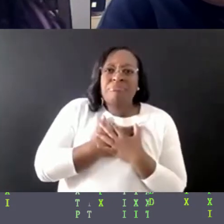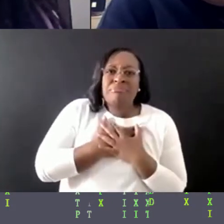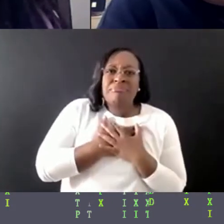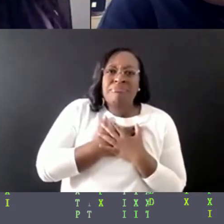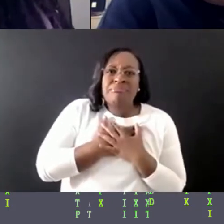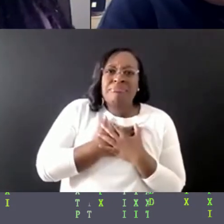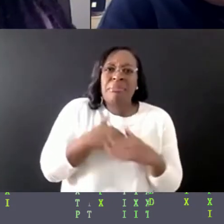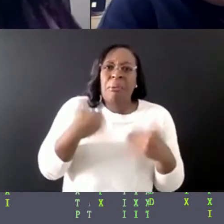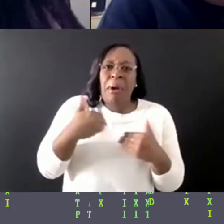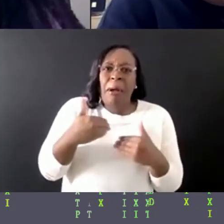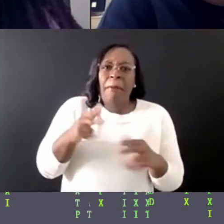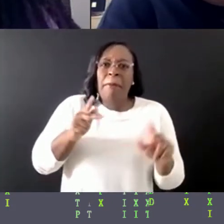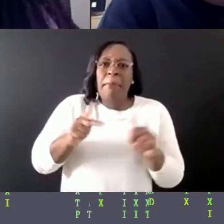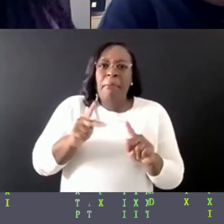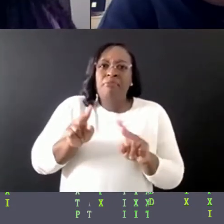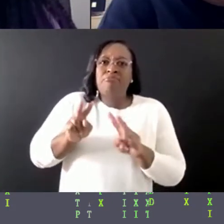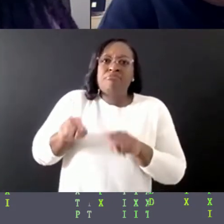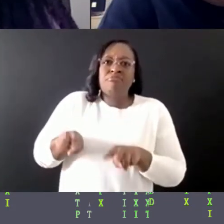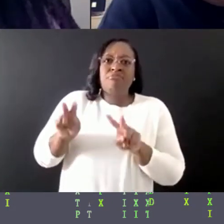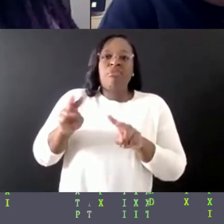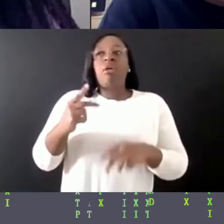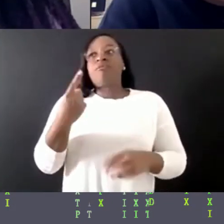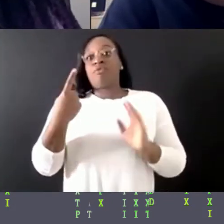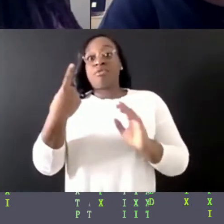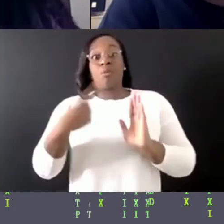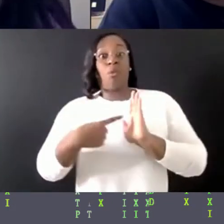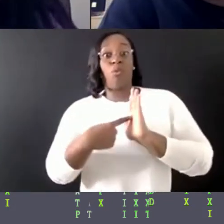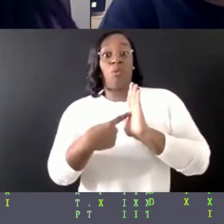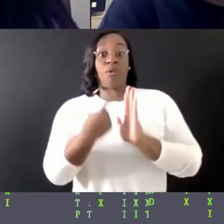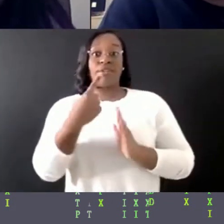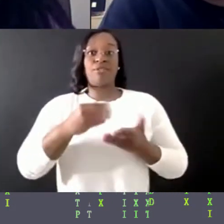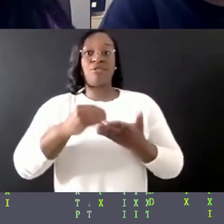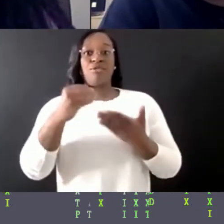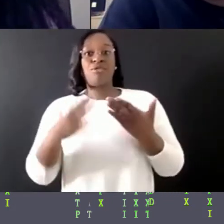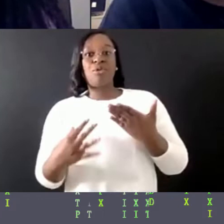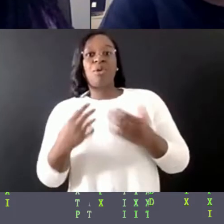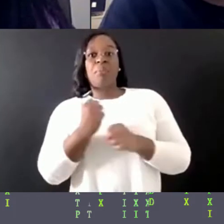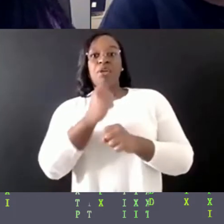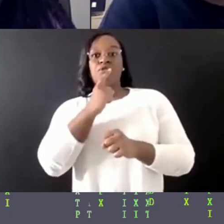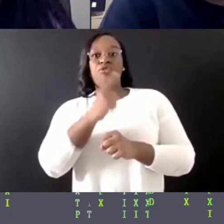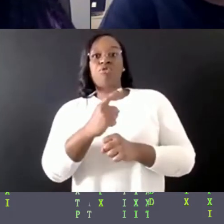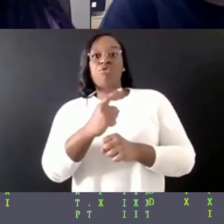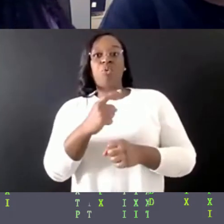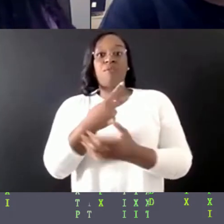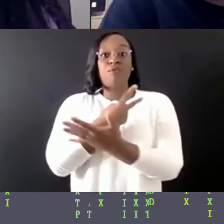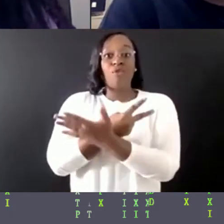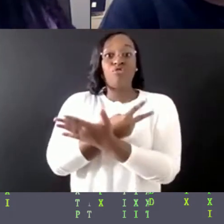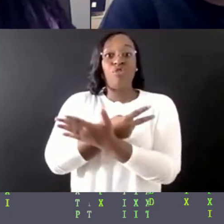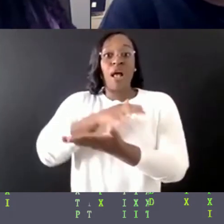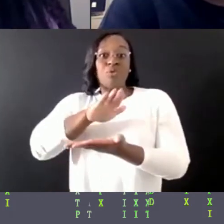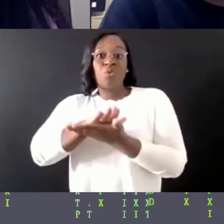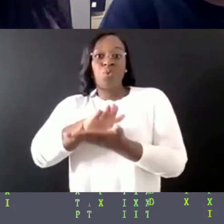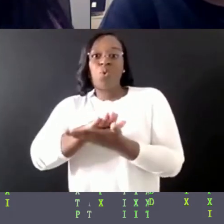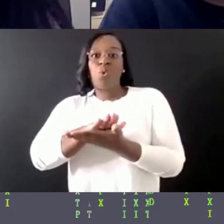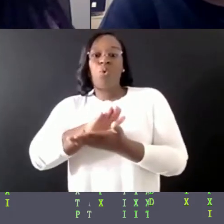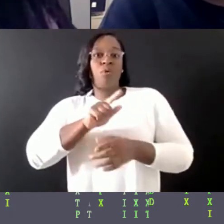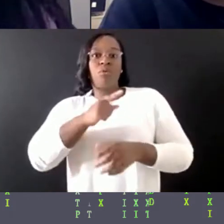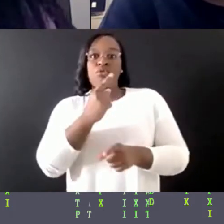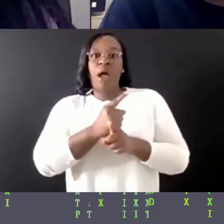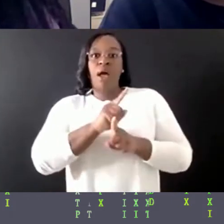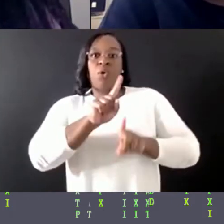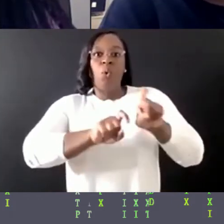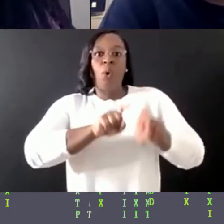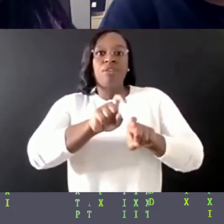So, like, right now, I'm making sure a student, like, asks all the questions for grad school. Um, another student